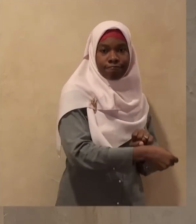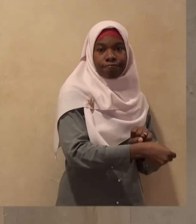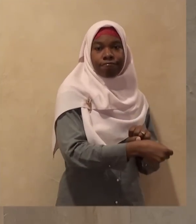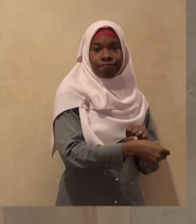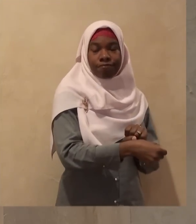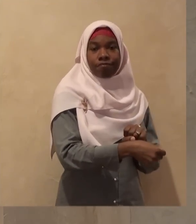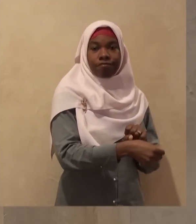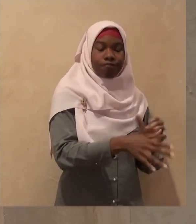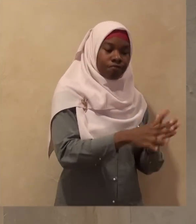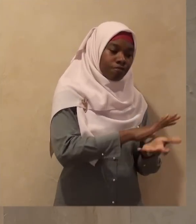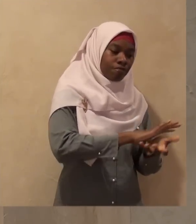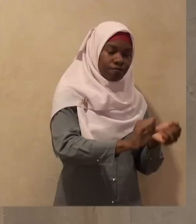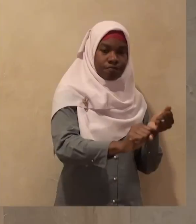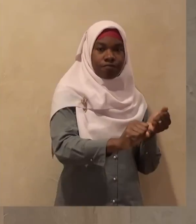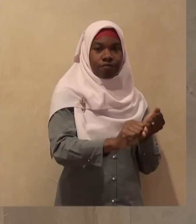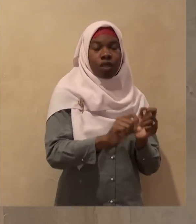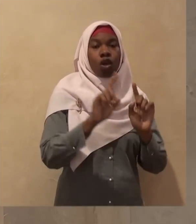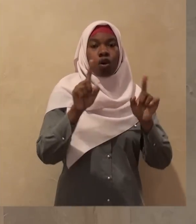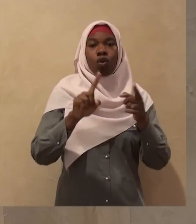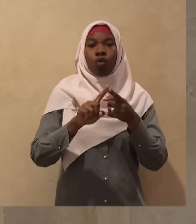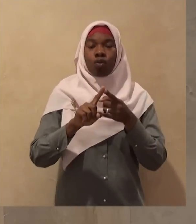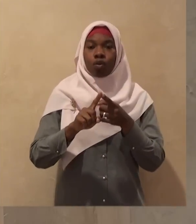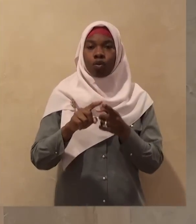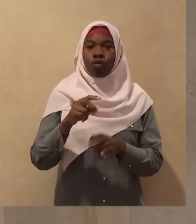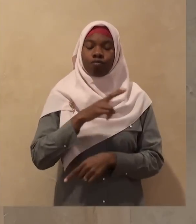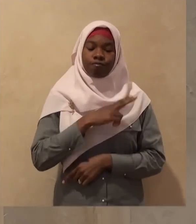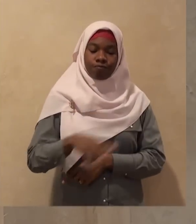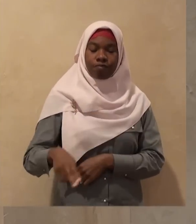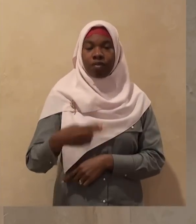Jahannam to the hell fire imagine